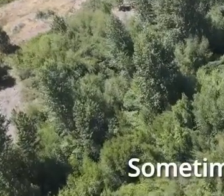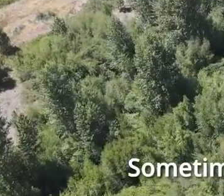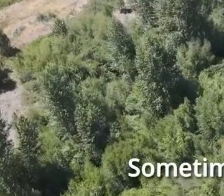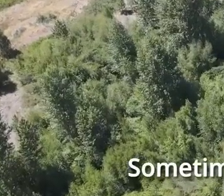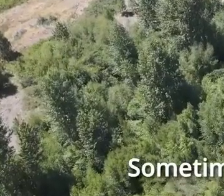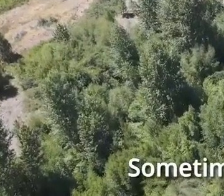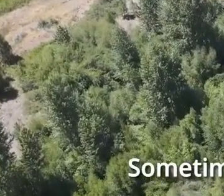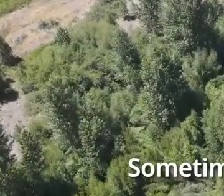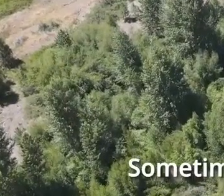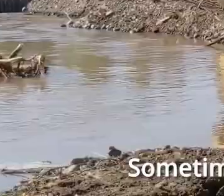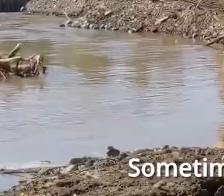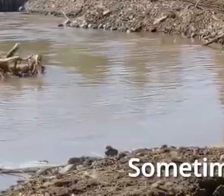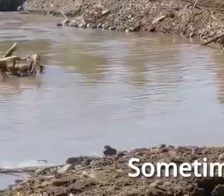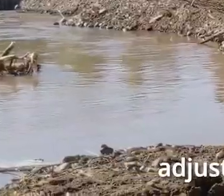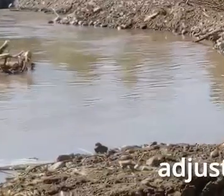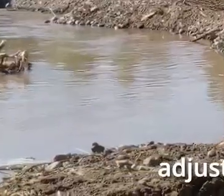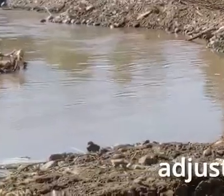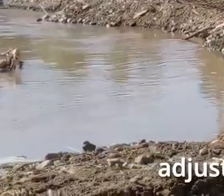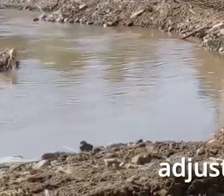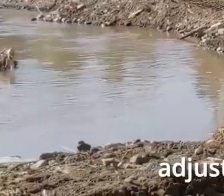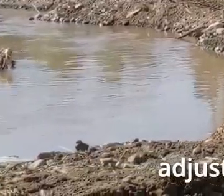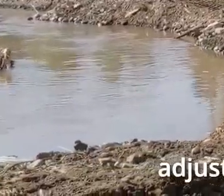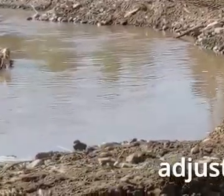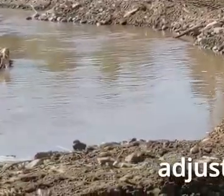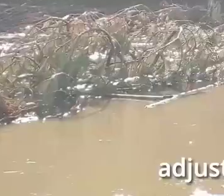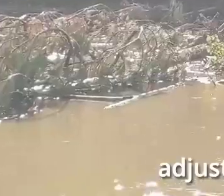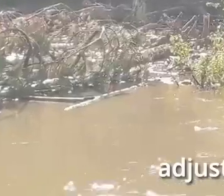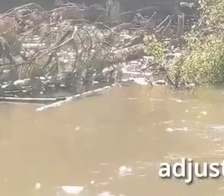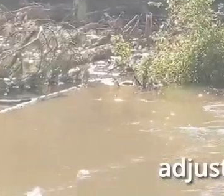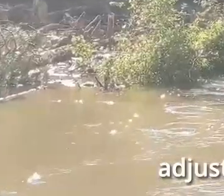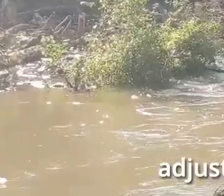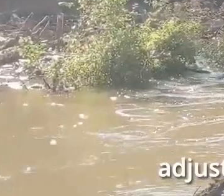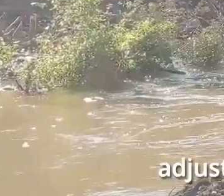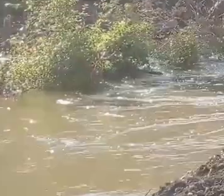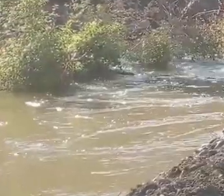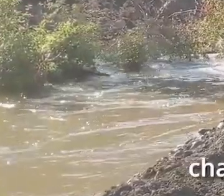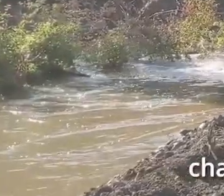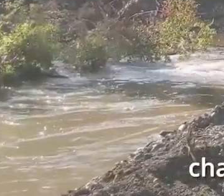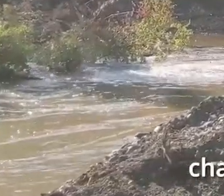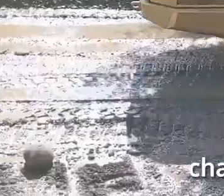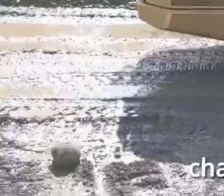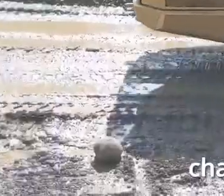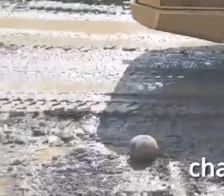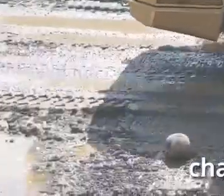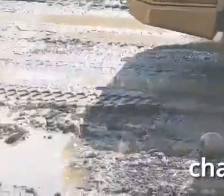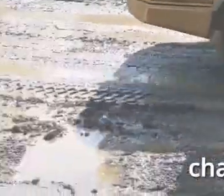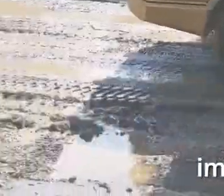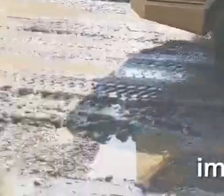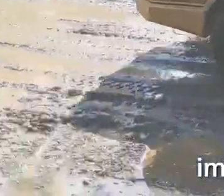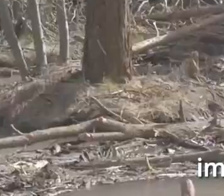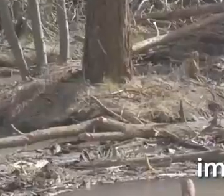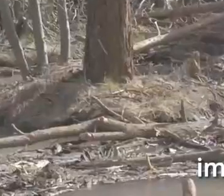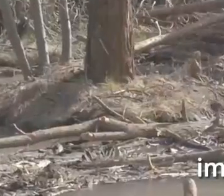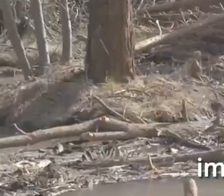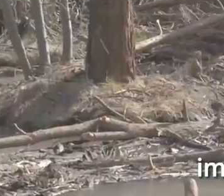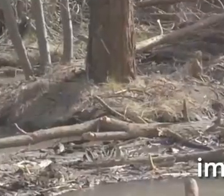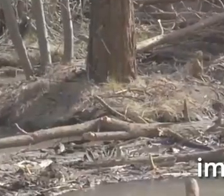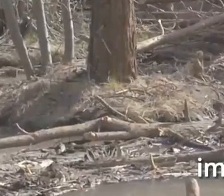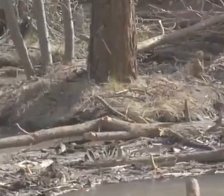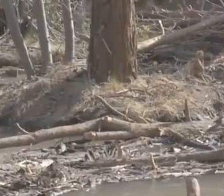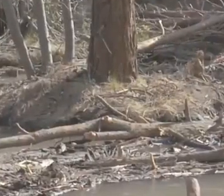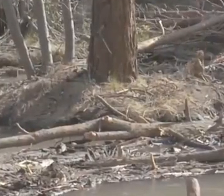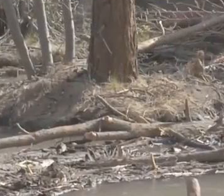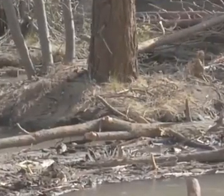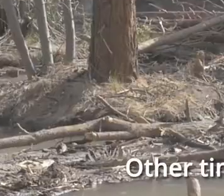Sometimes we use heavy equipment to adjust elevations, construct pools, channel networks, and other important habitat